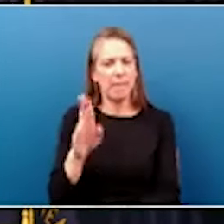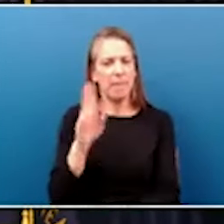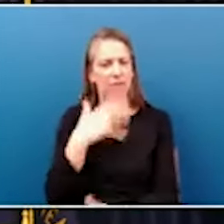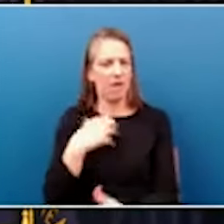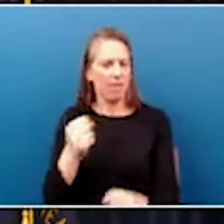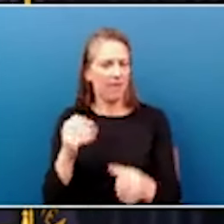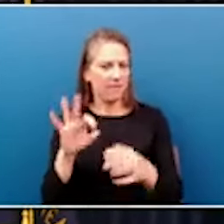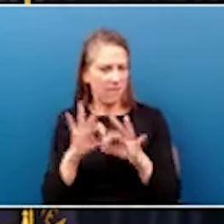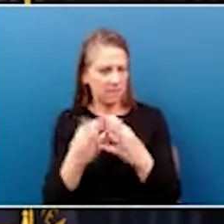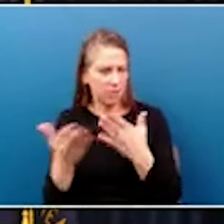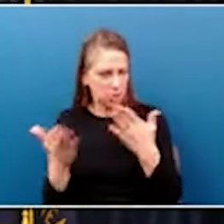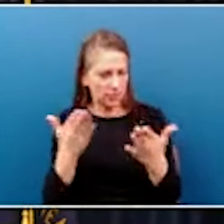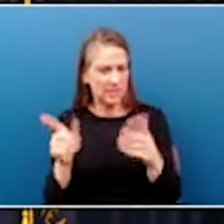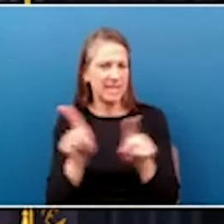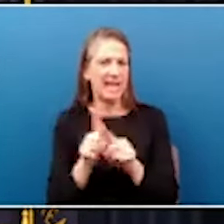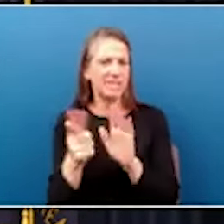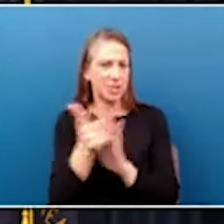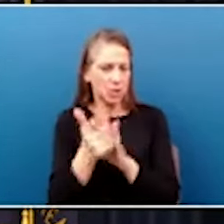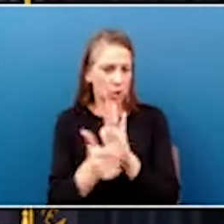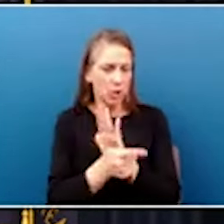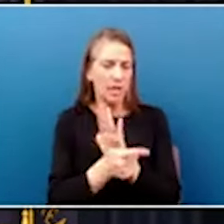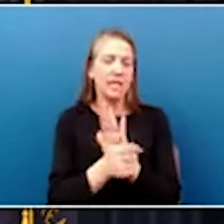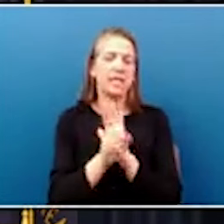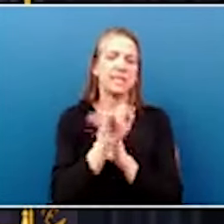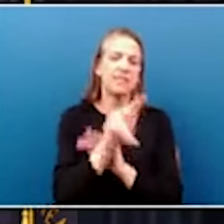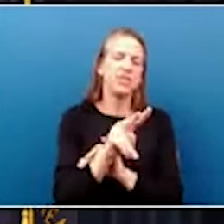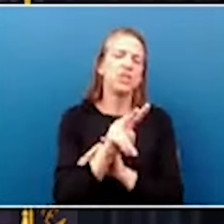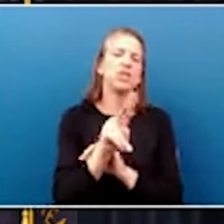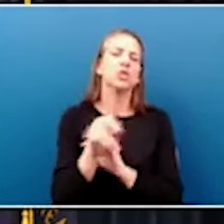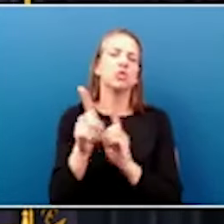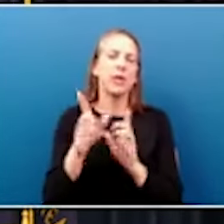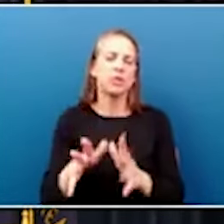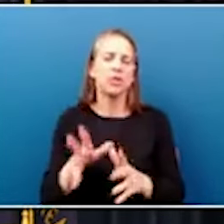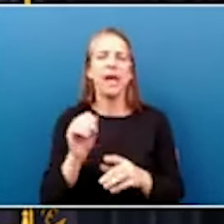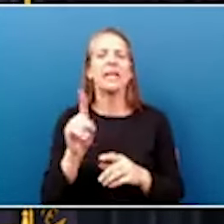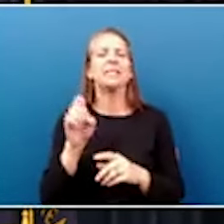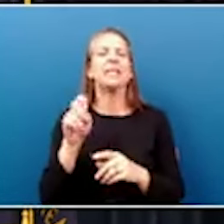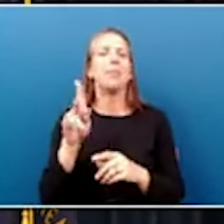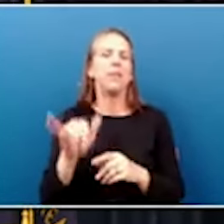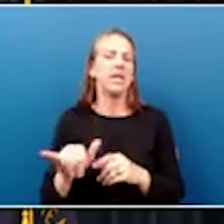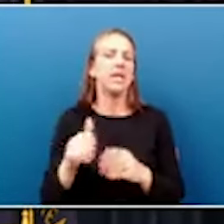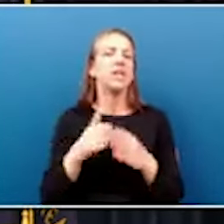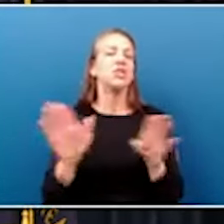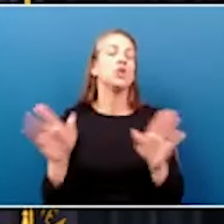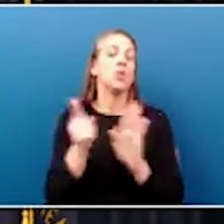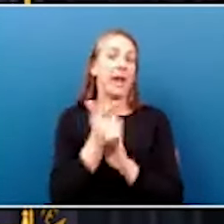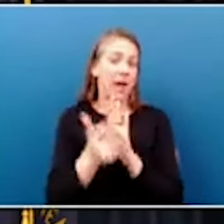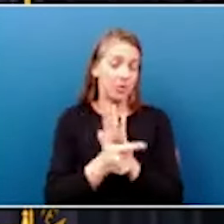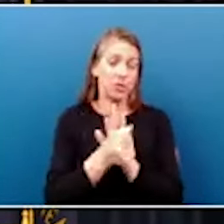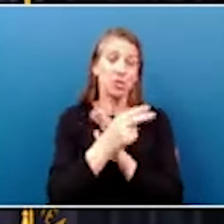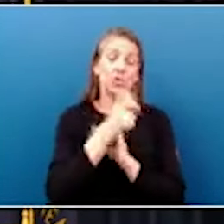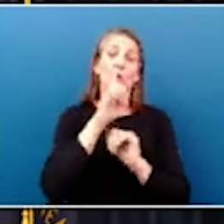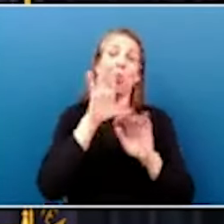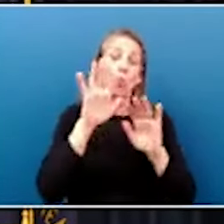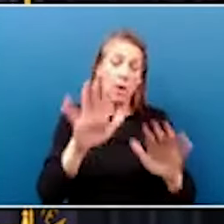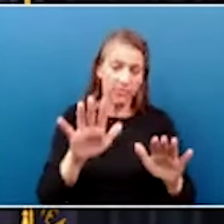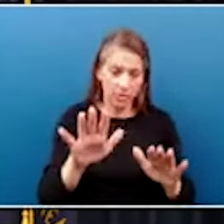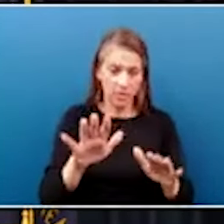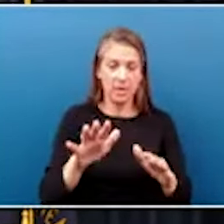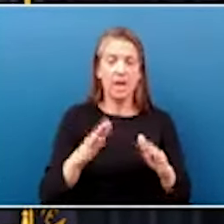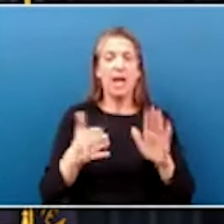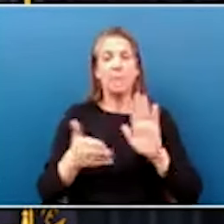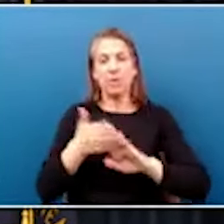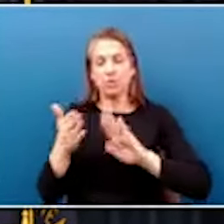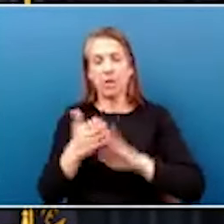as an Attorney, Division Director, and Deputy General Counsel. She is a great administrator and leader who knows how to get